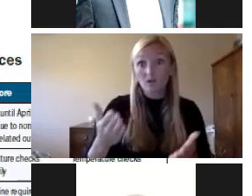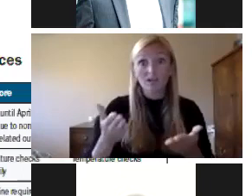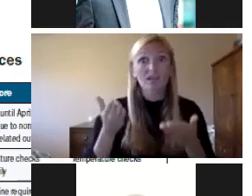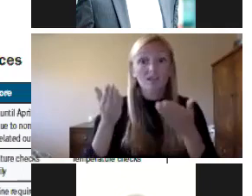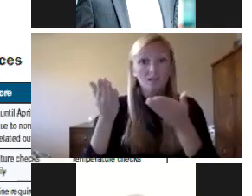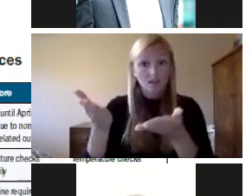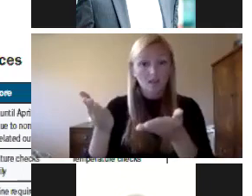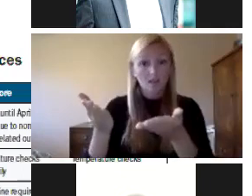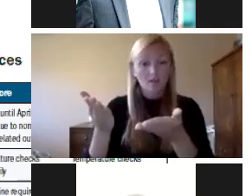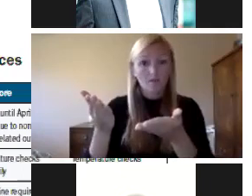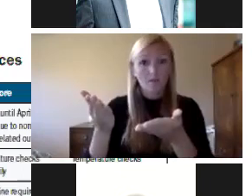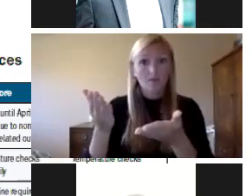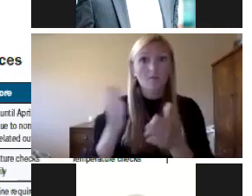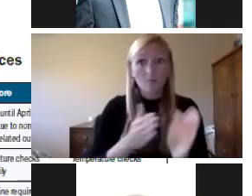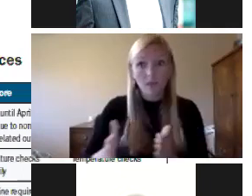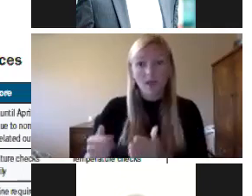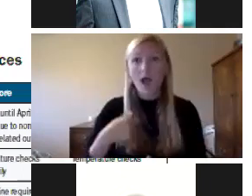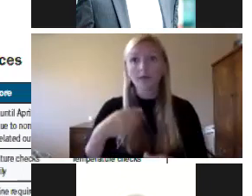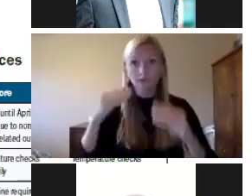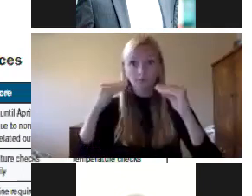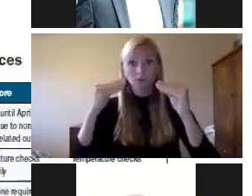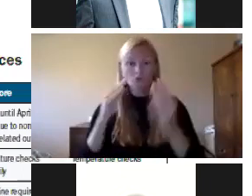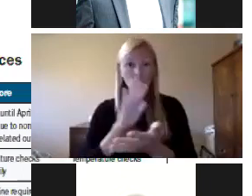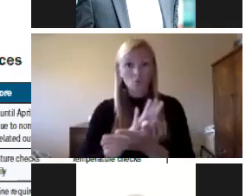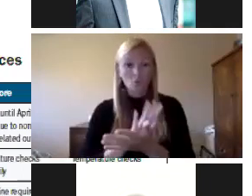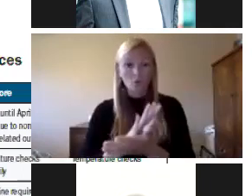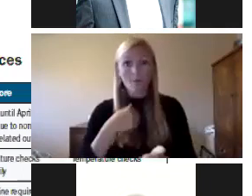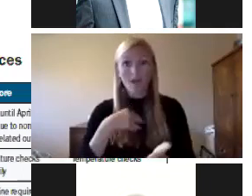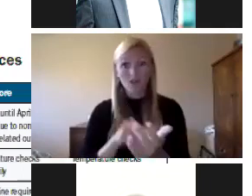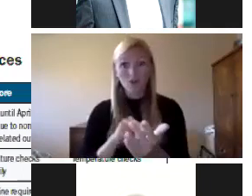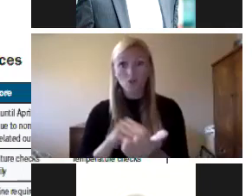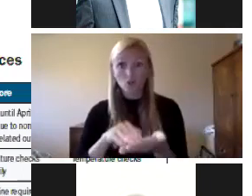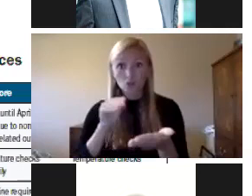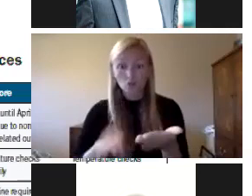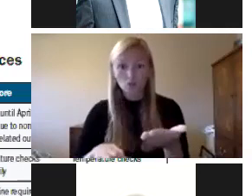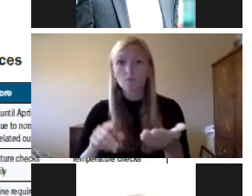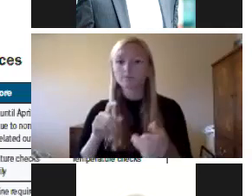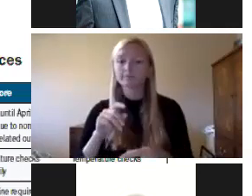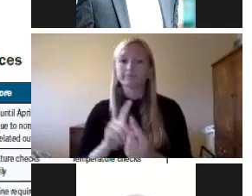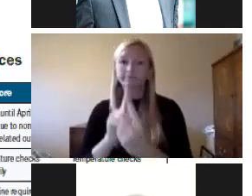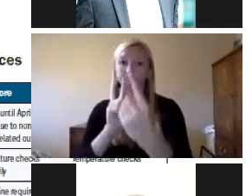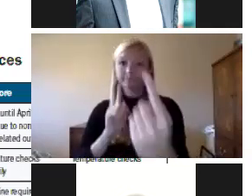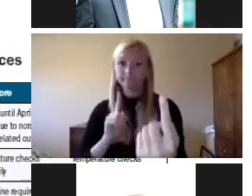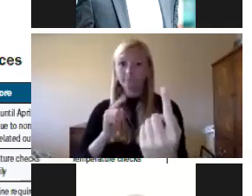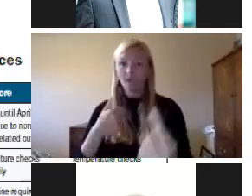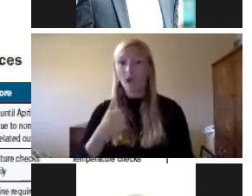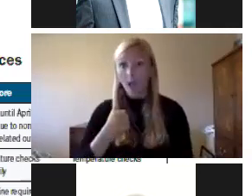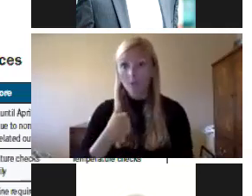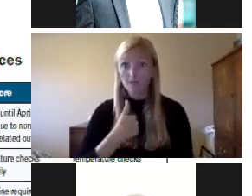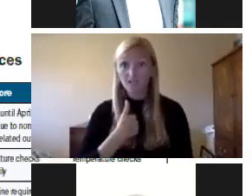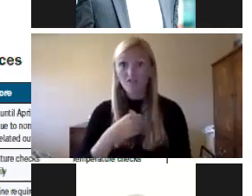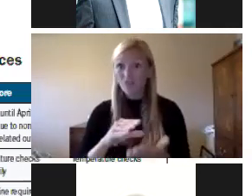instruct at a university locally and my nursing students now had to do things at a distance. I also had to learn how to do different things.